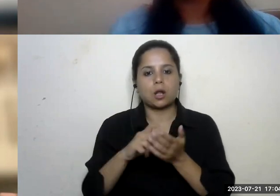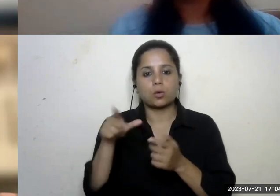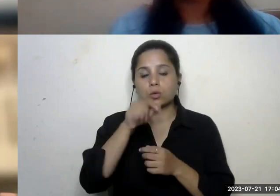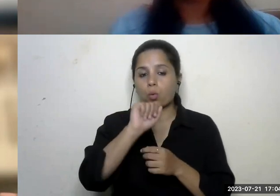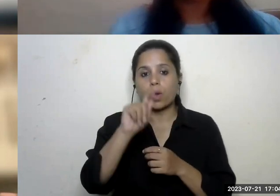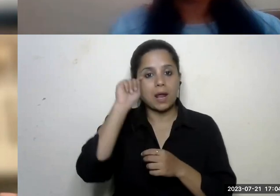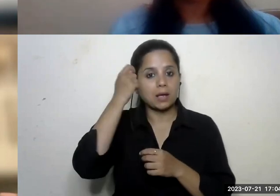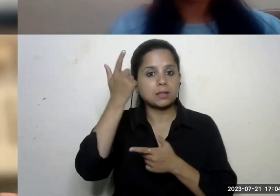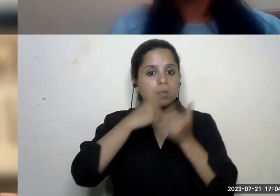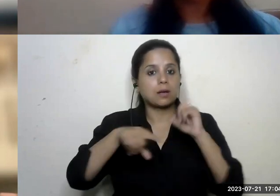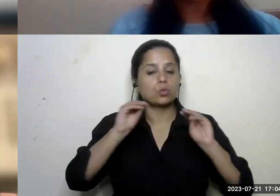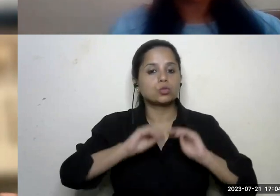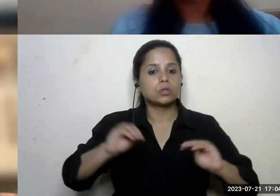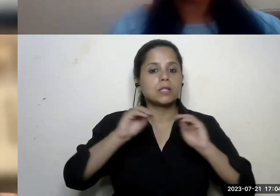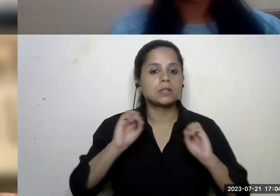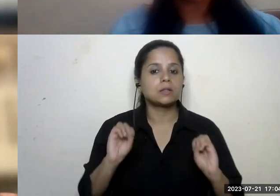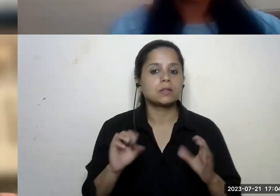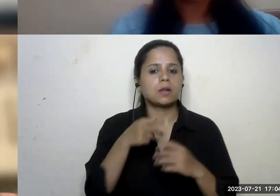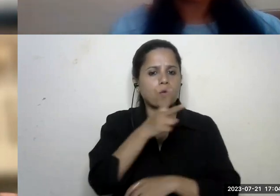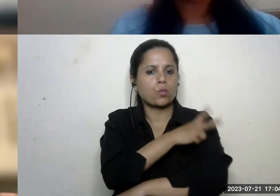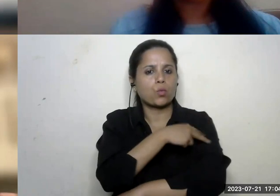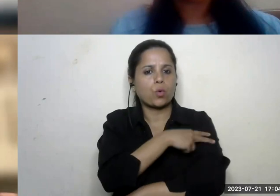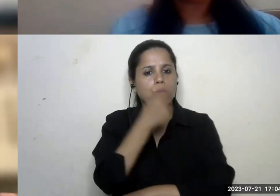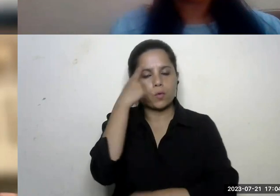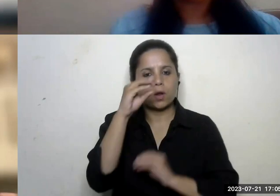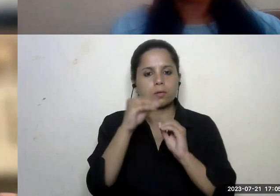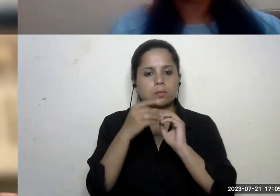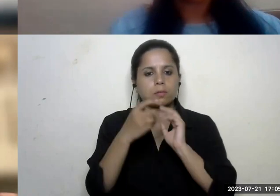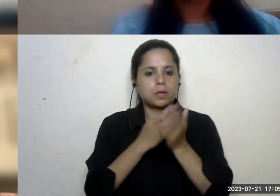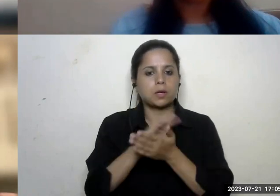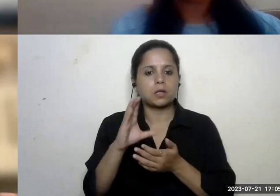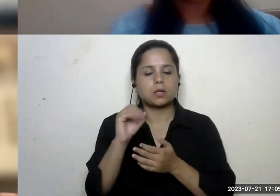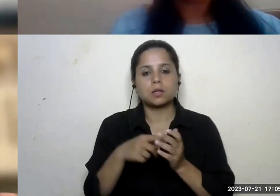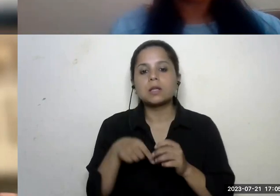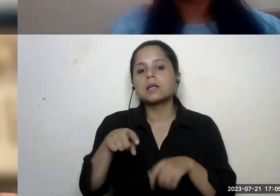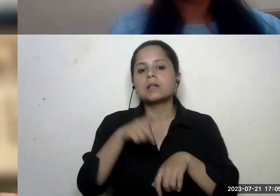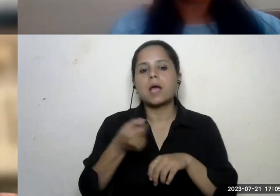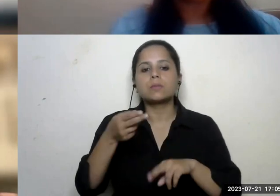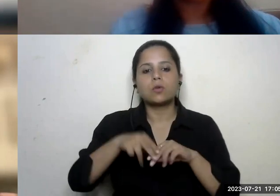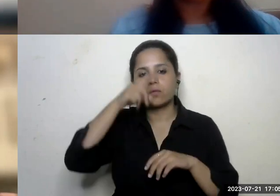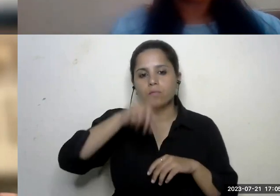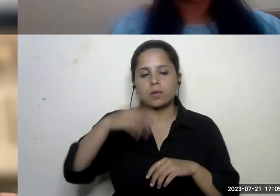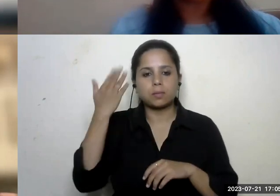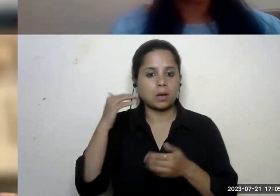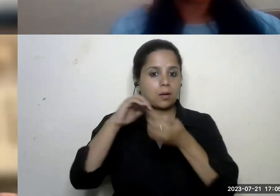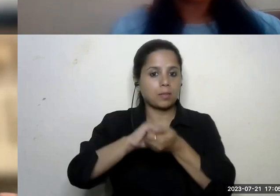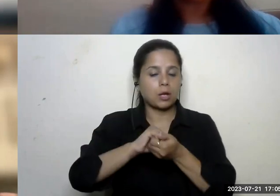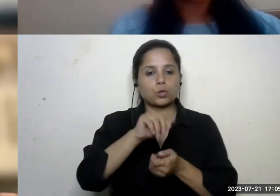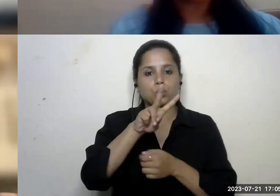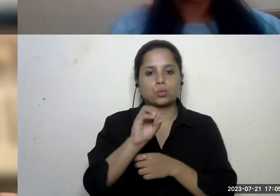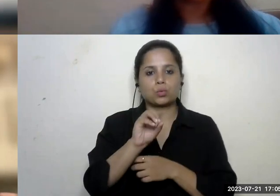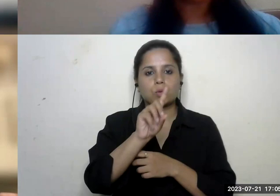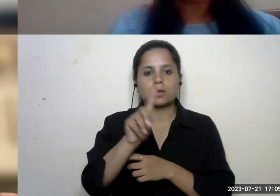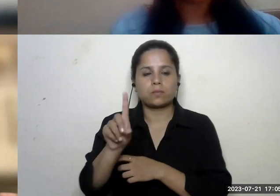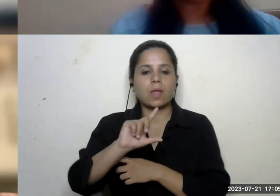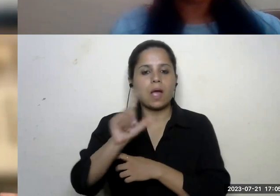english language teaching career volunteering for the british council times of india partnership in 2011 and